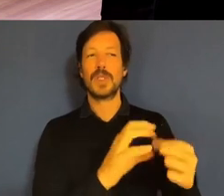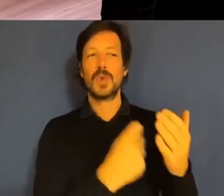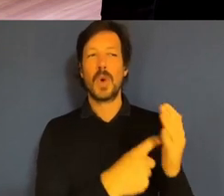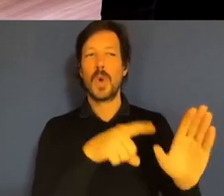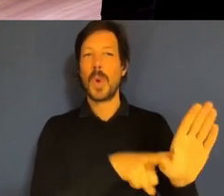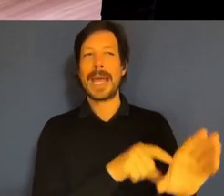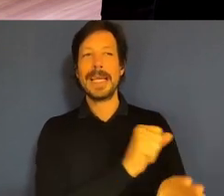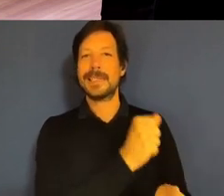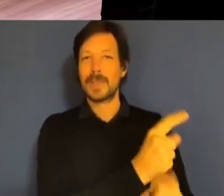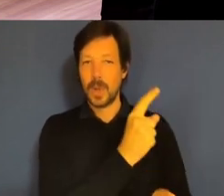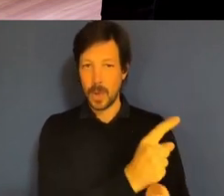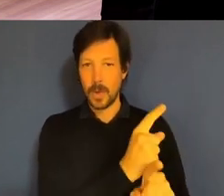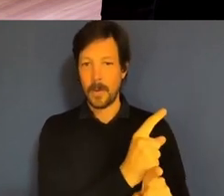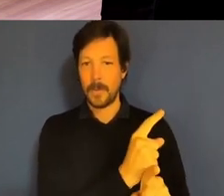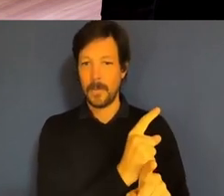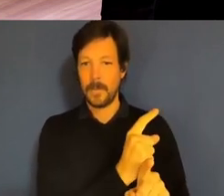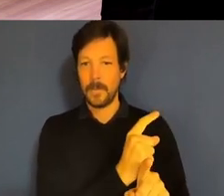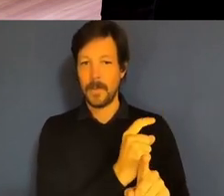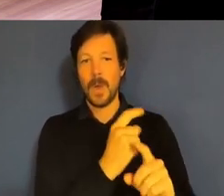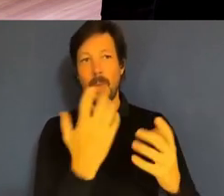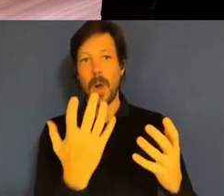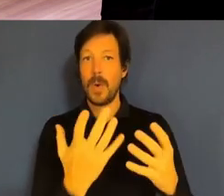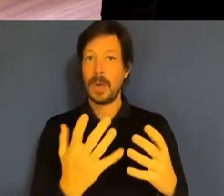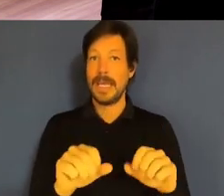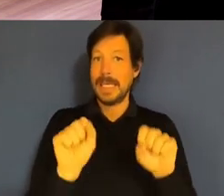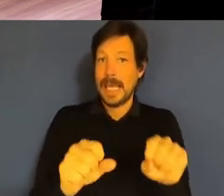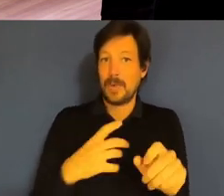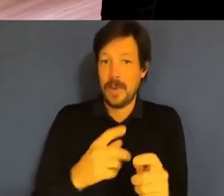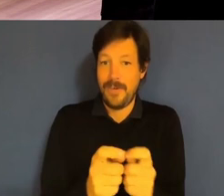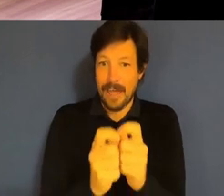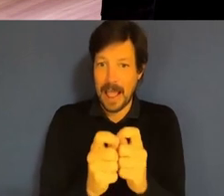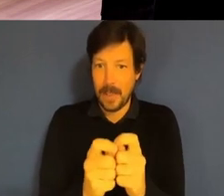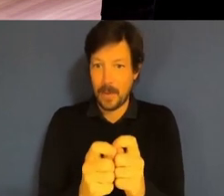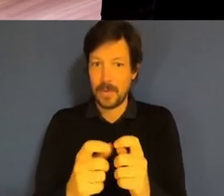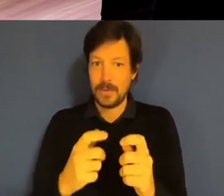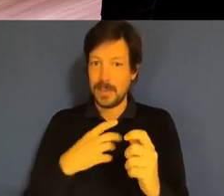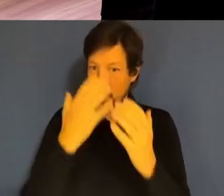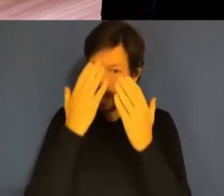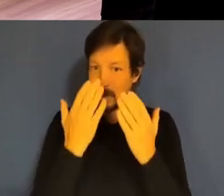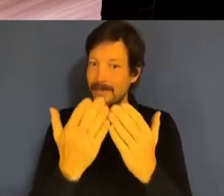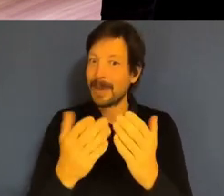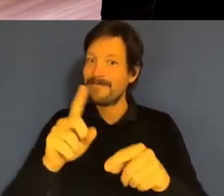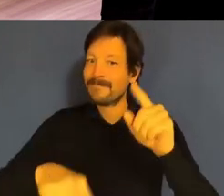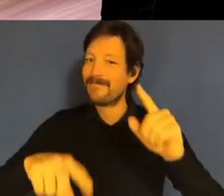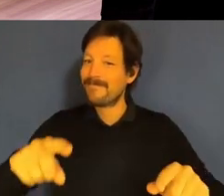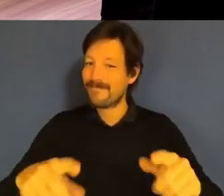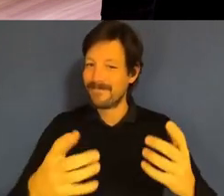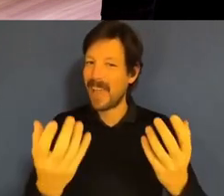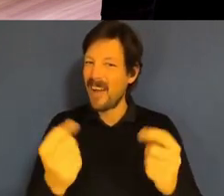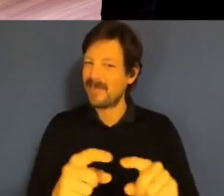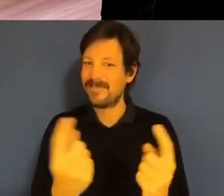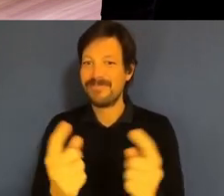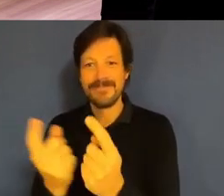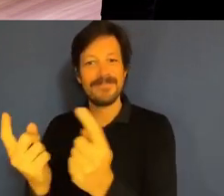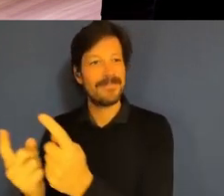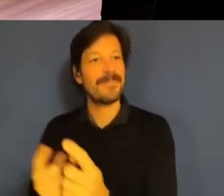that is, to me, it is about value in and respecting the difference that we have in our workplace and what everyone brings